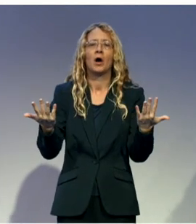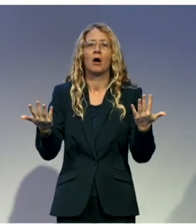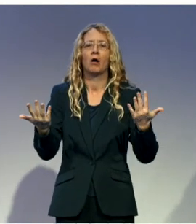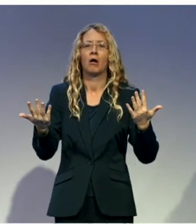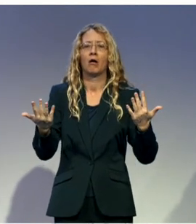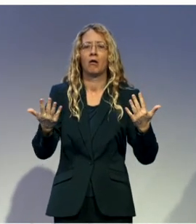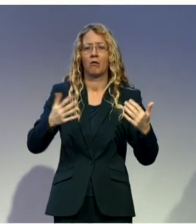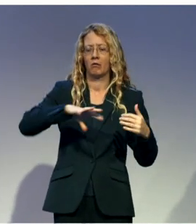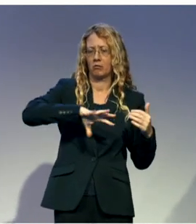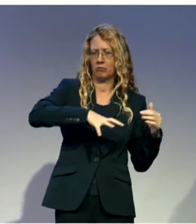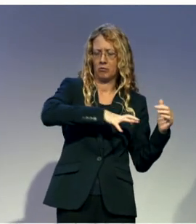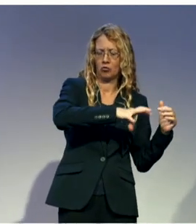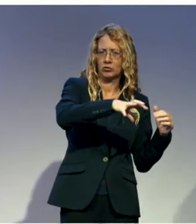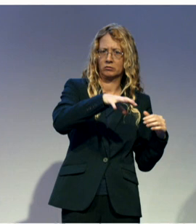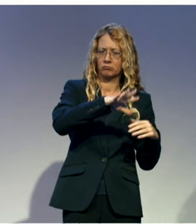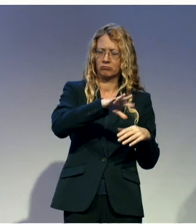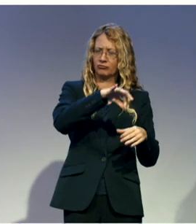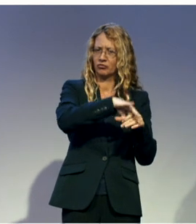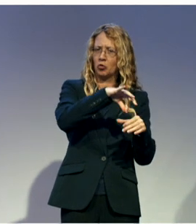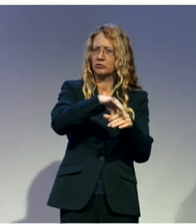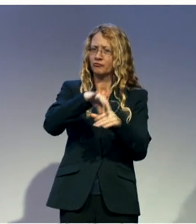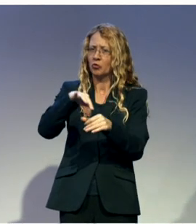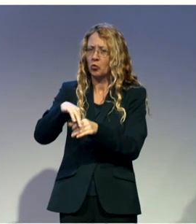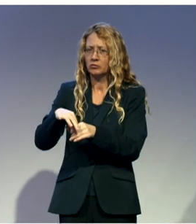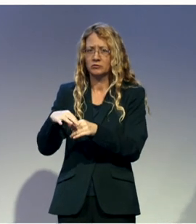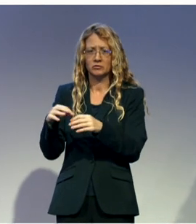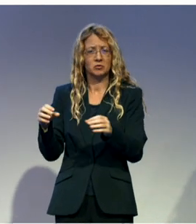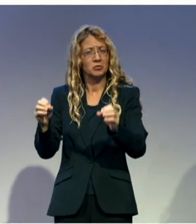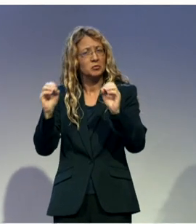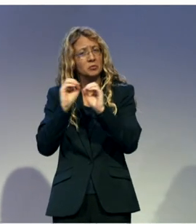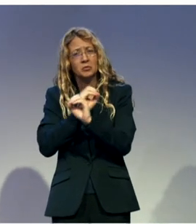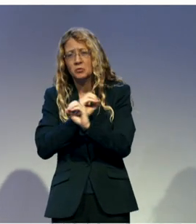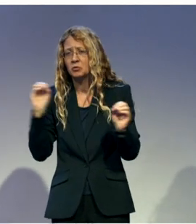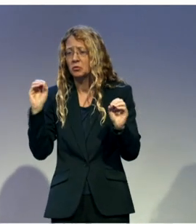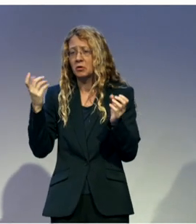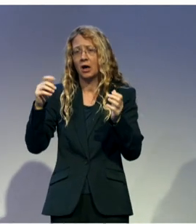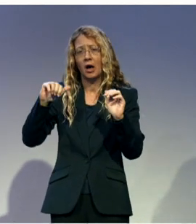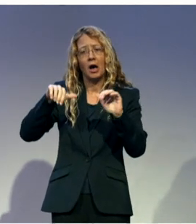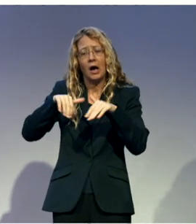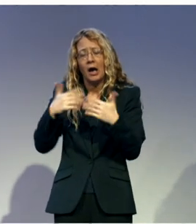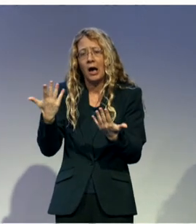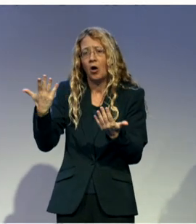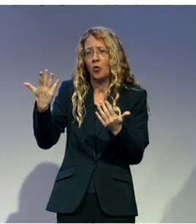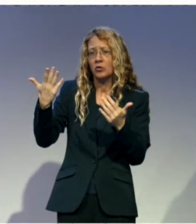there is no quota system. Peasants with disabilities have to compete equally with others.